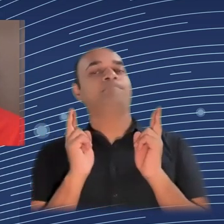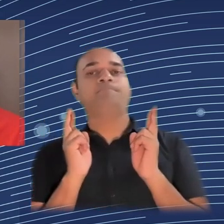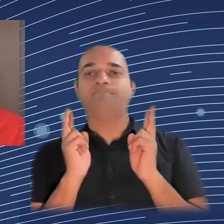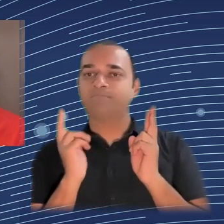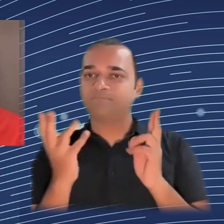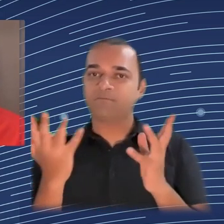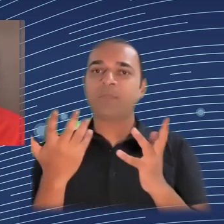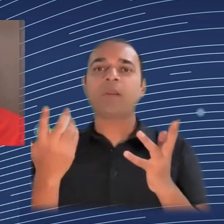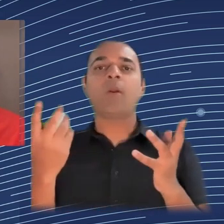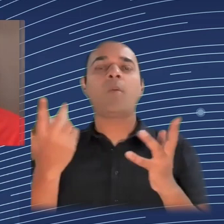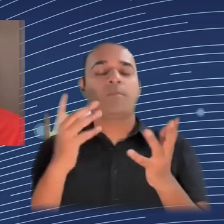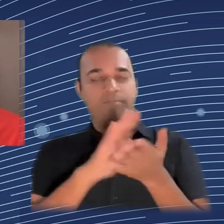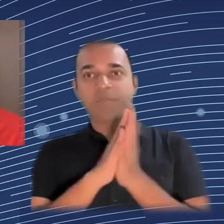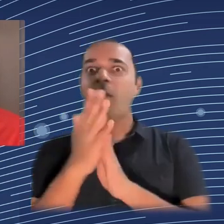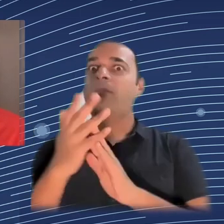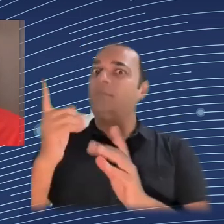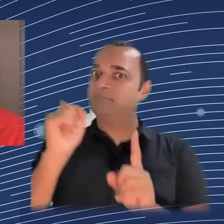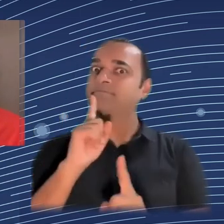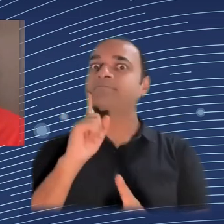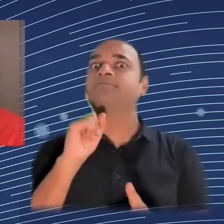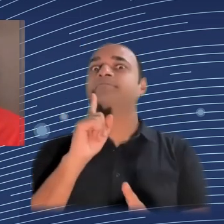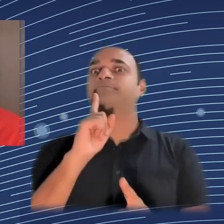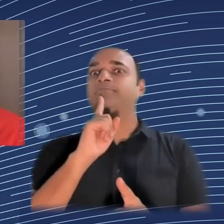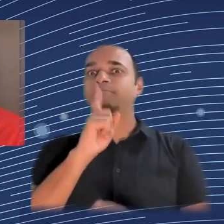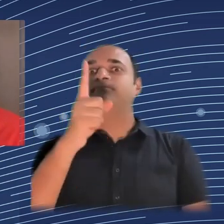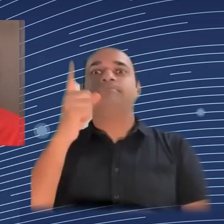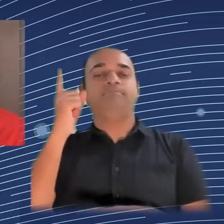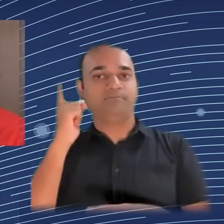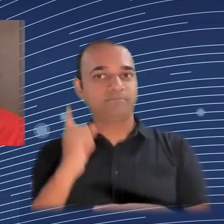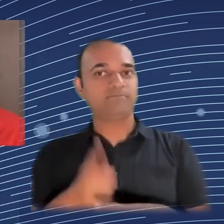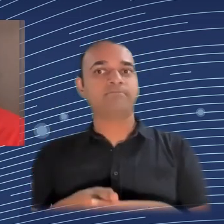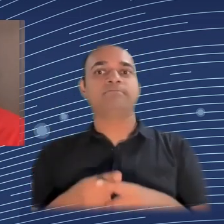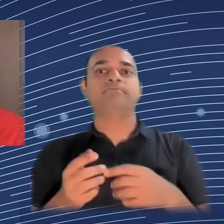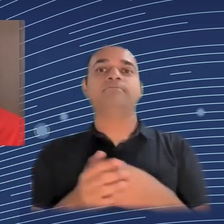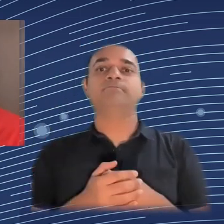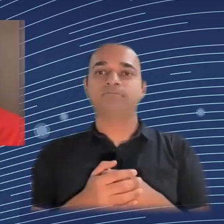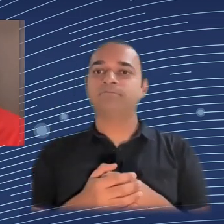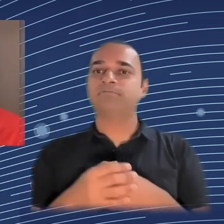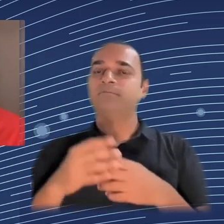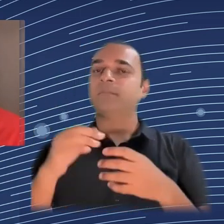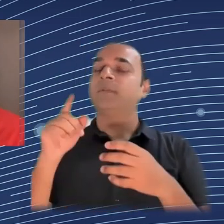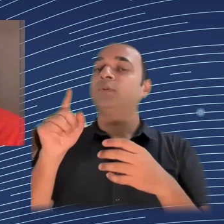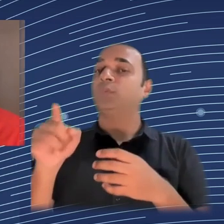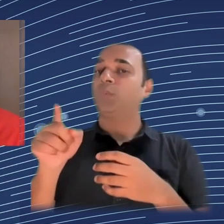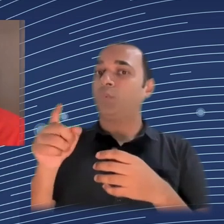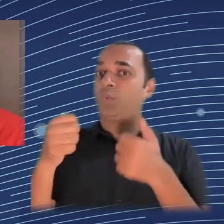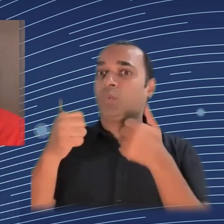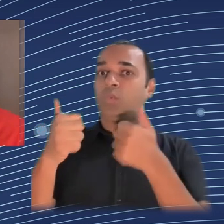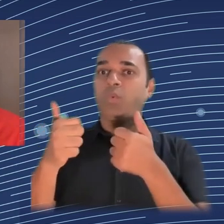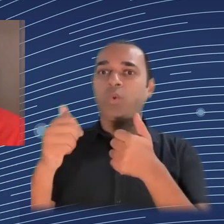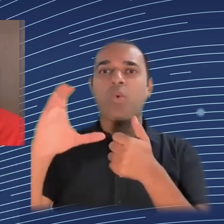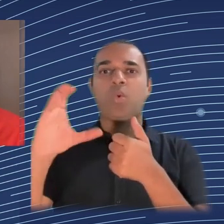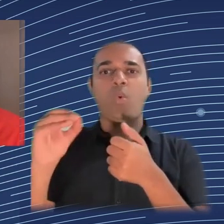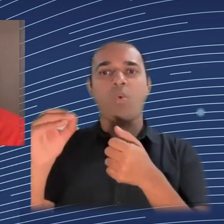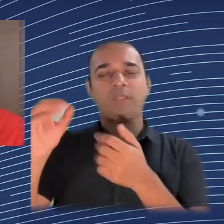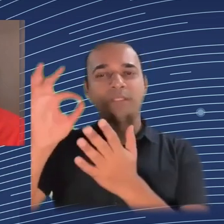I use this in internal meetings in my team, and in the commission, it's always, people always taking a bit of back. I suppose it's straightforward.